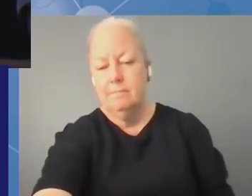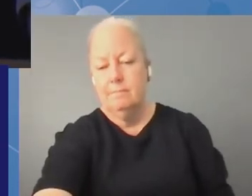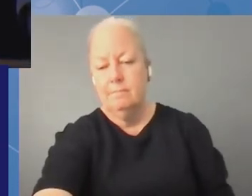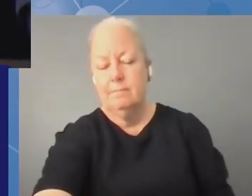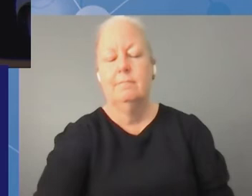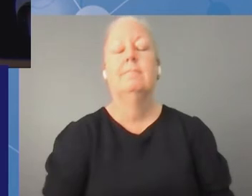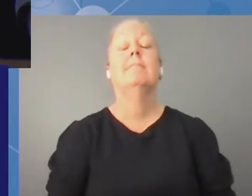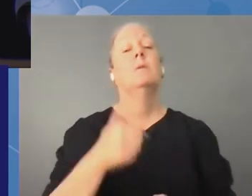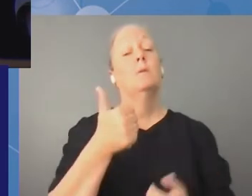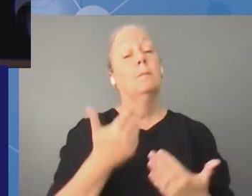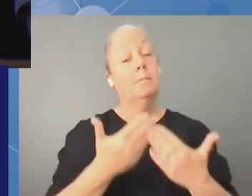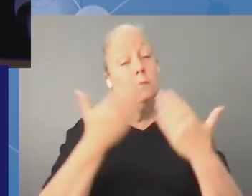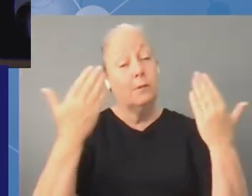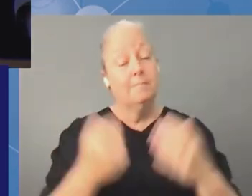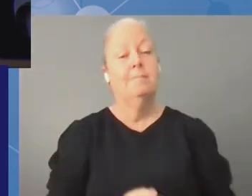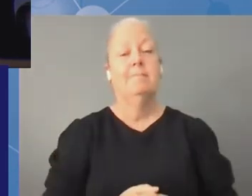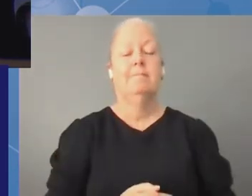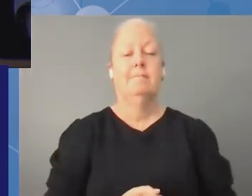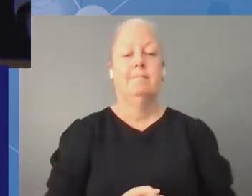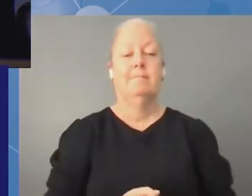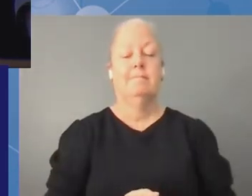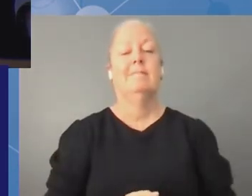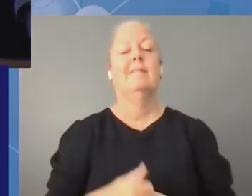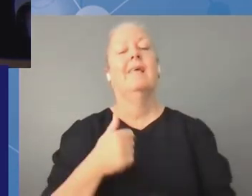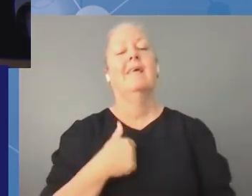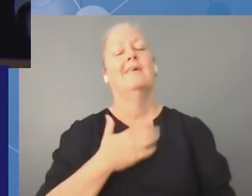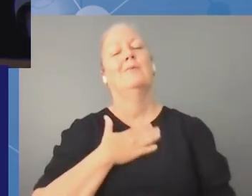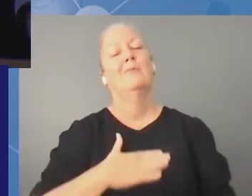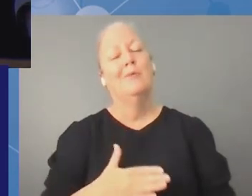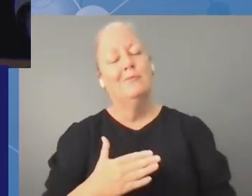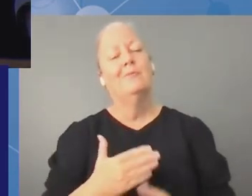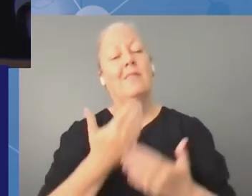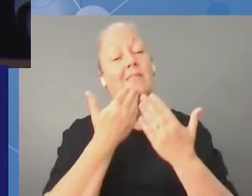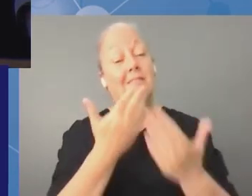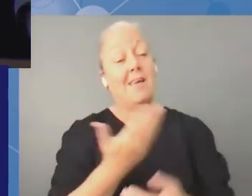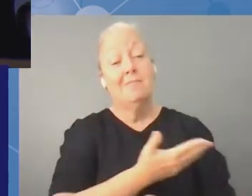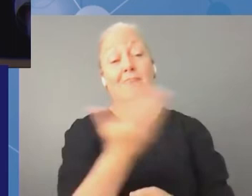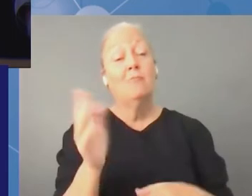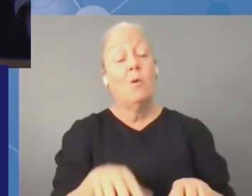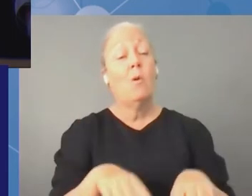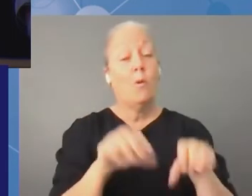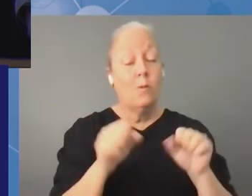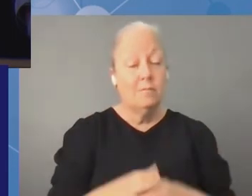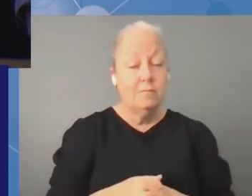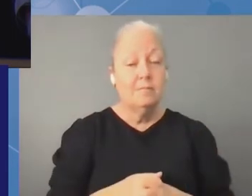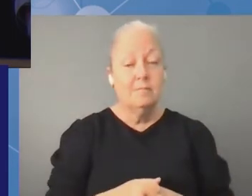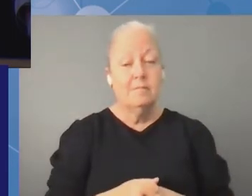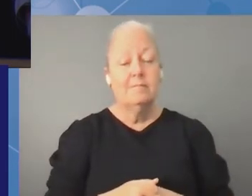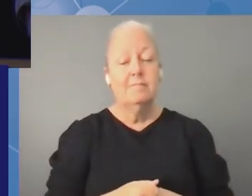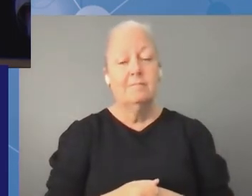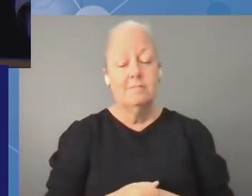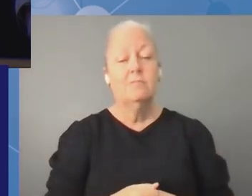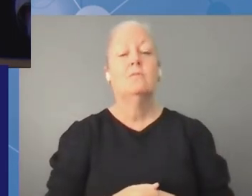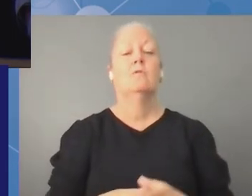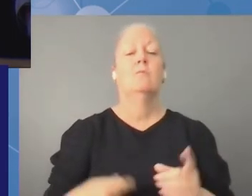i would like to thank the hosts and the mig for their excellent